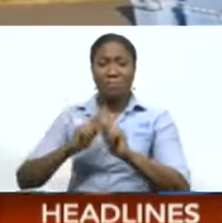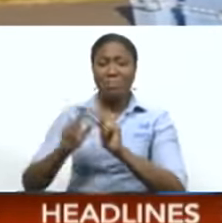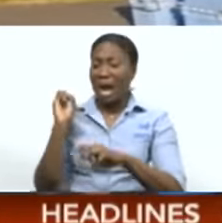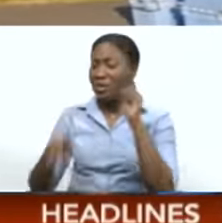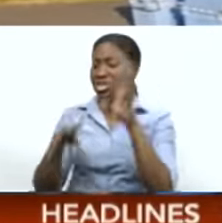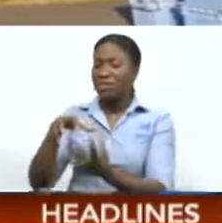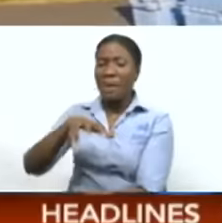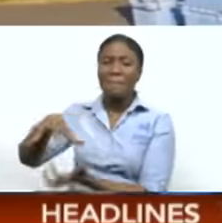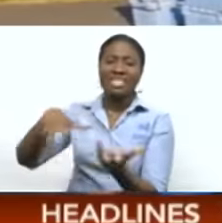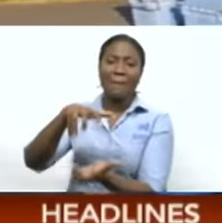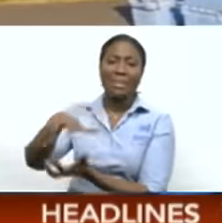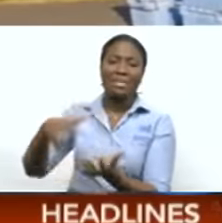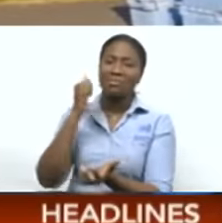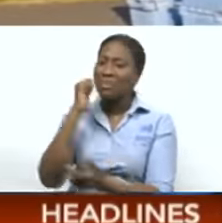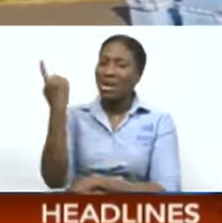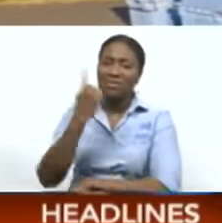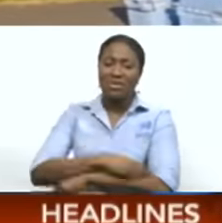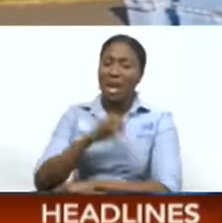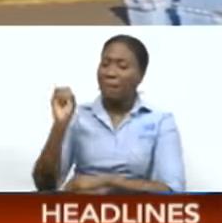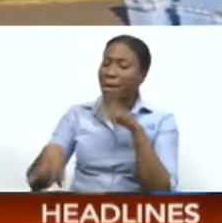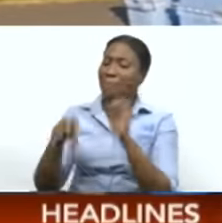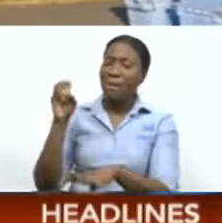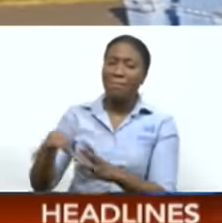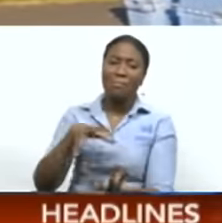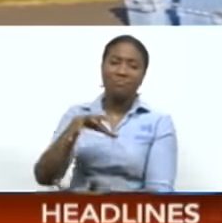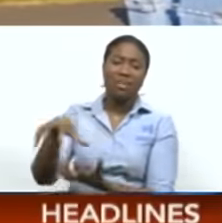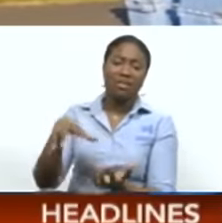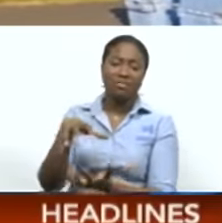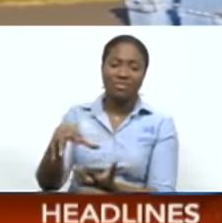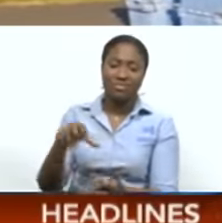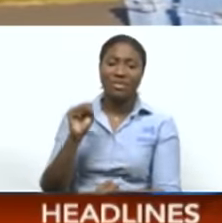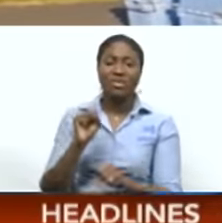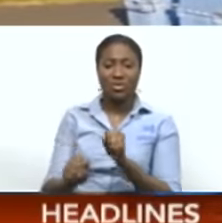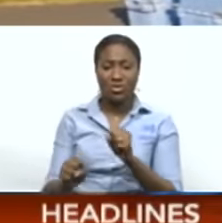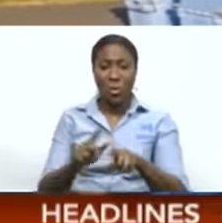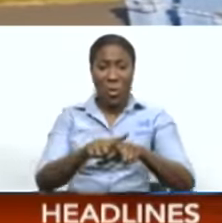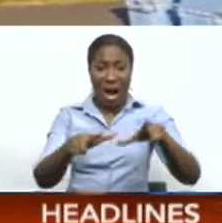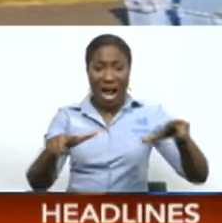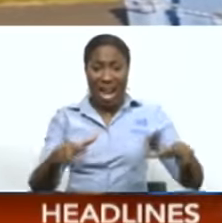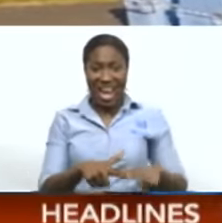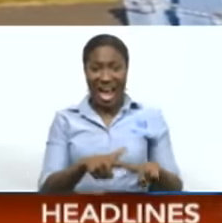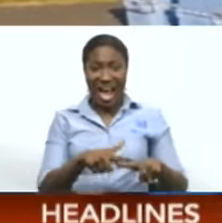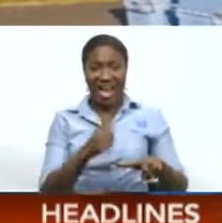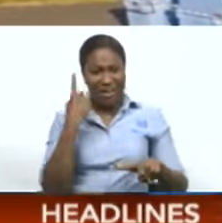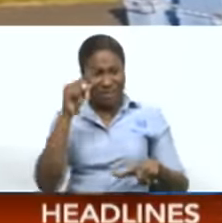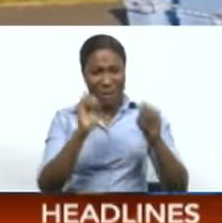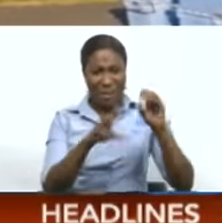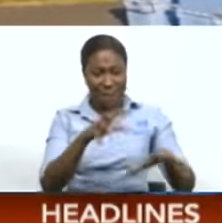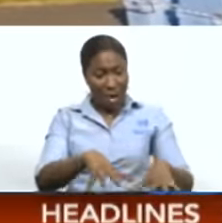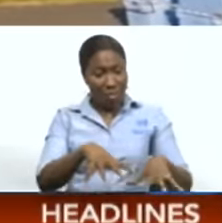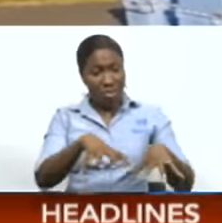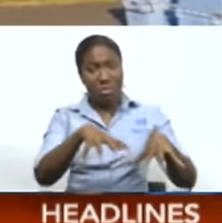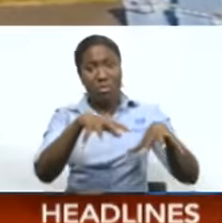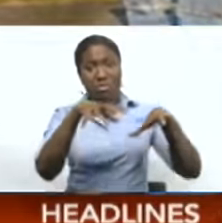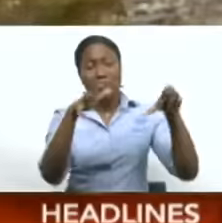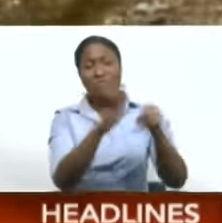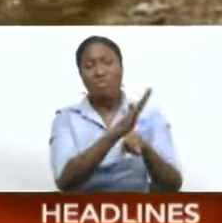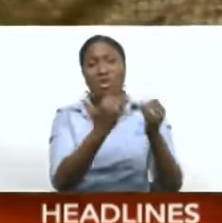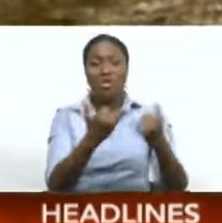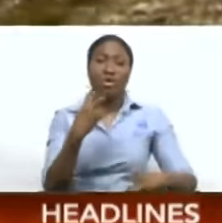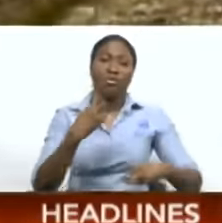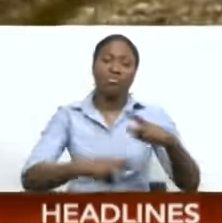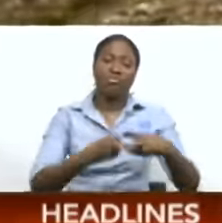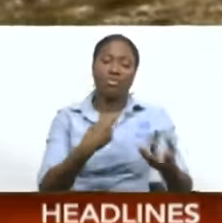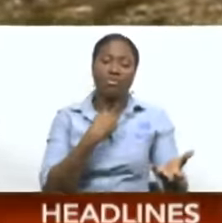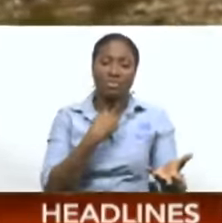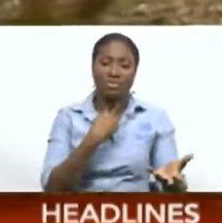garbage, and they throw away to the landfill. So our landfill is full, and then now we have a problem about it. To